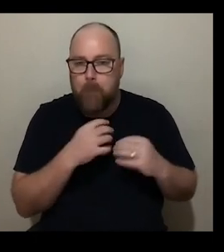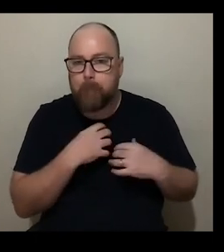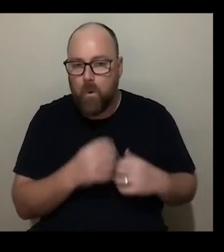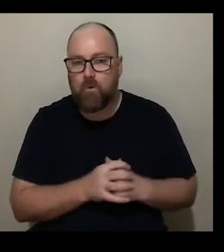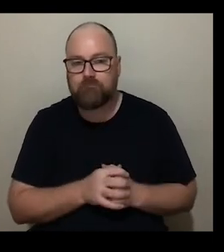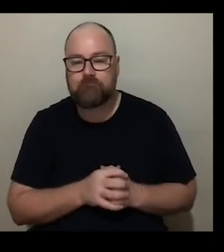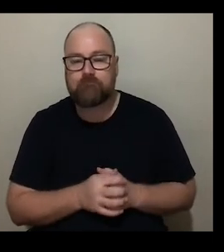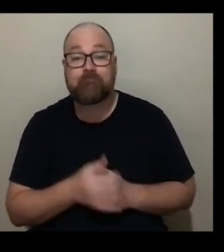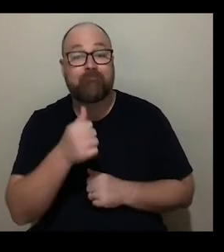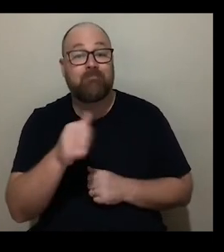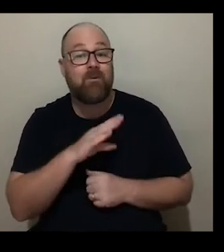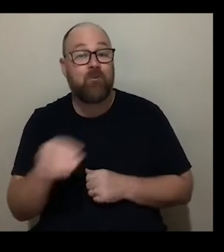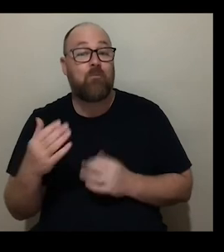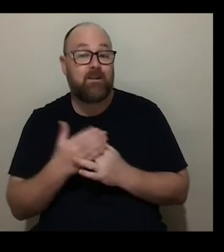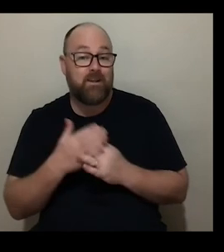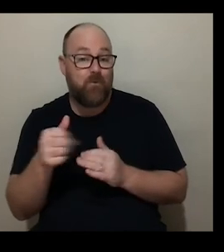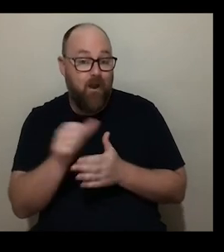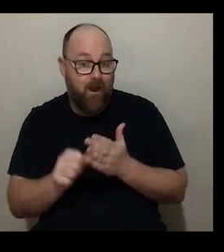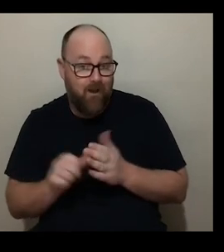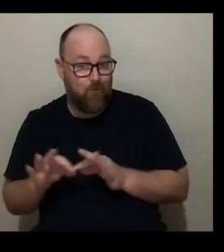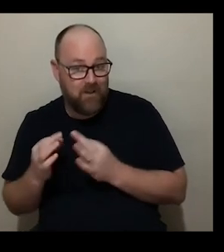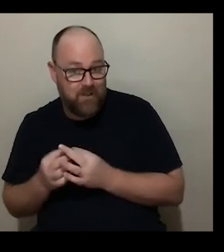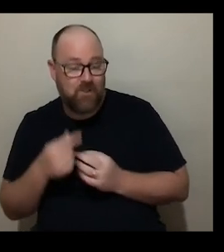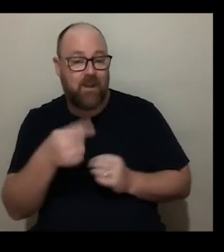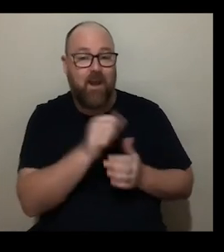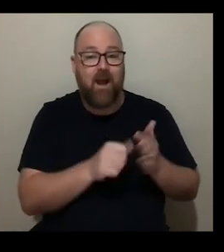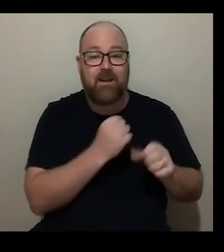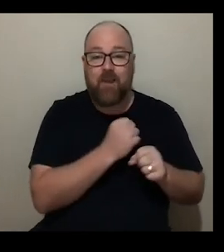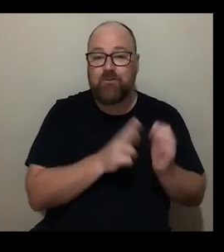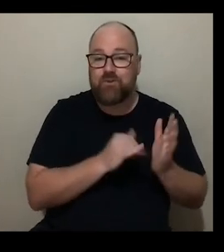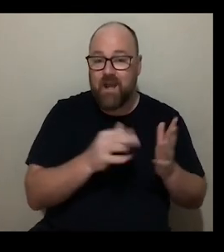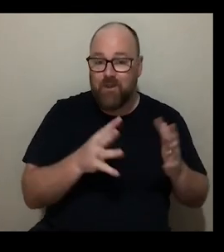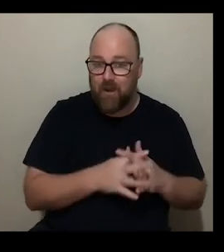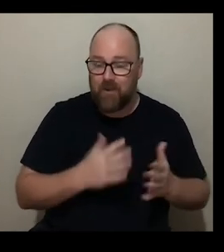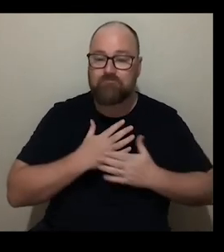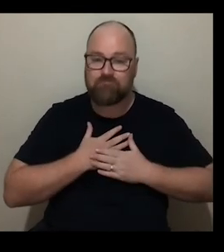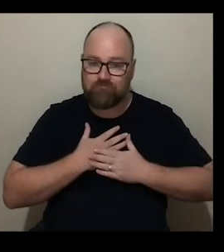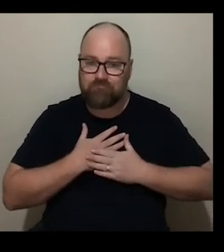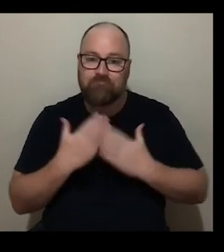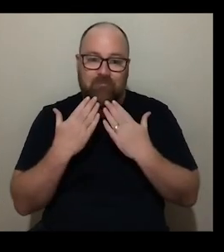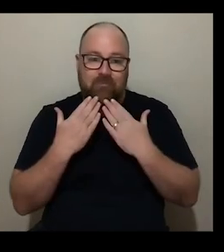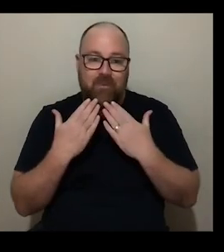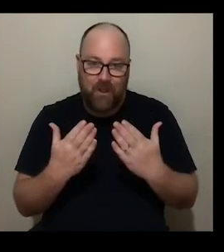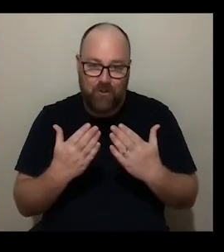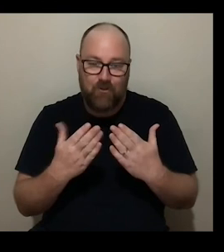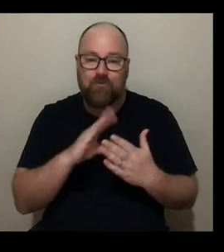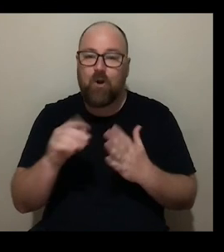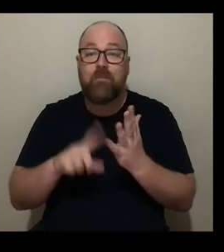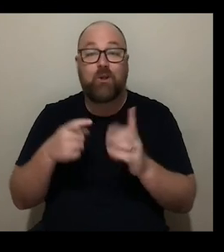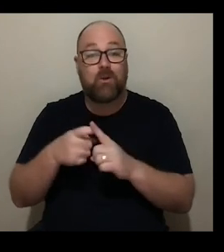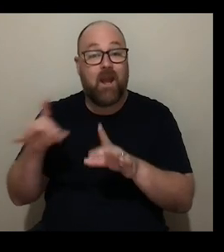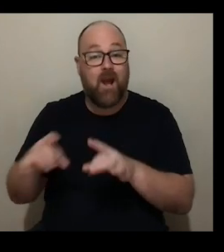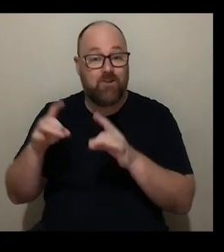on behalf of accessible arts and the art gallery of new south wales we would like to thank the support from uk